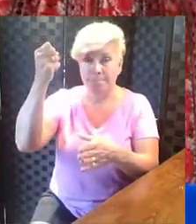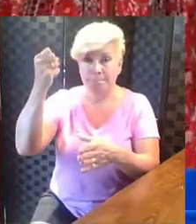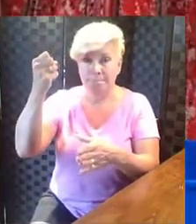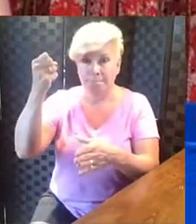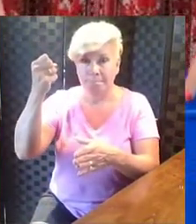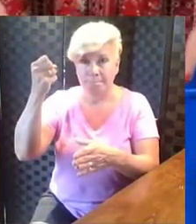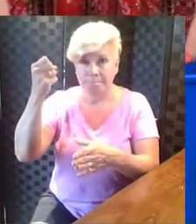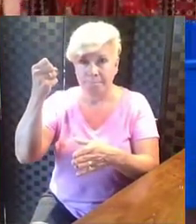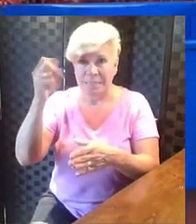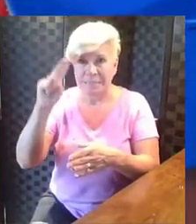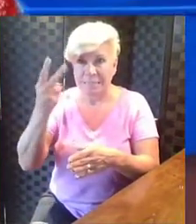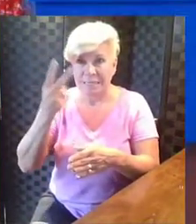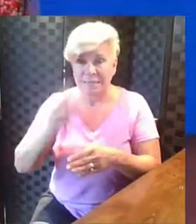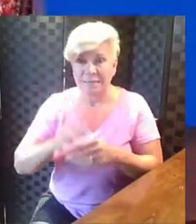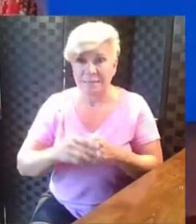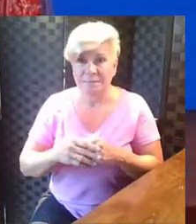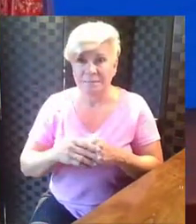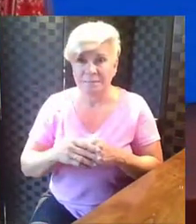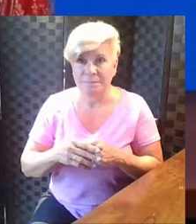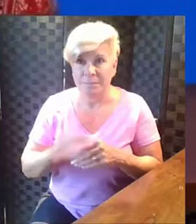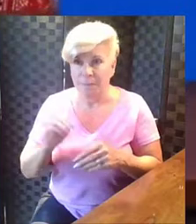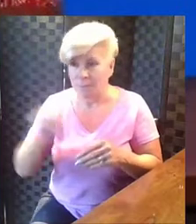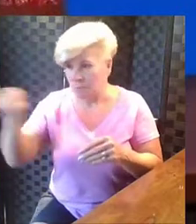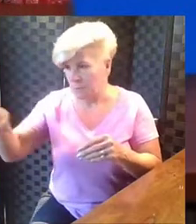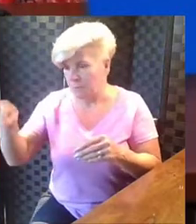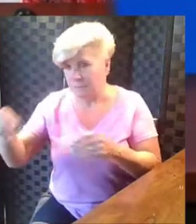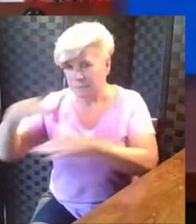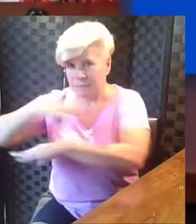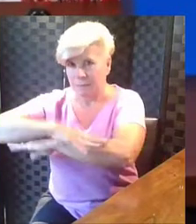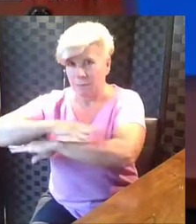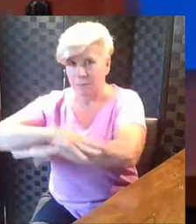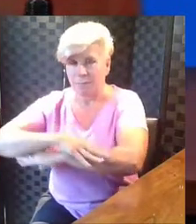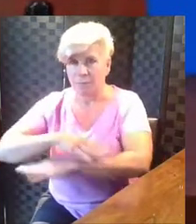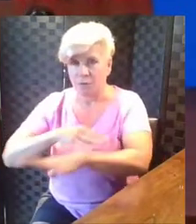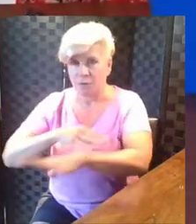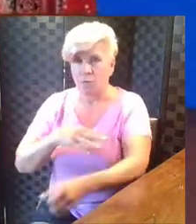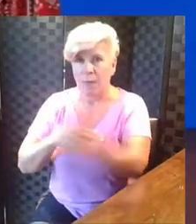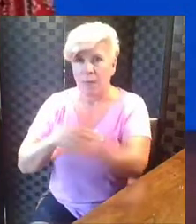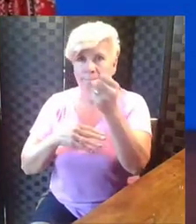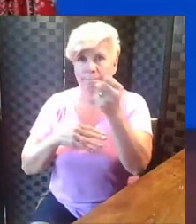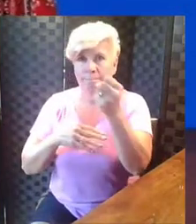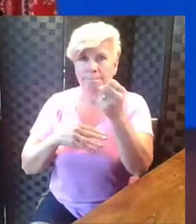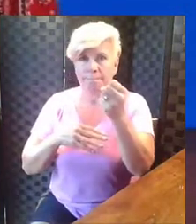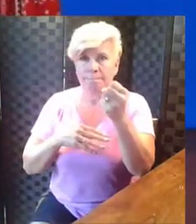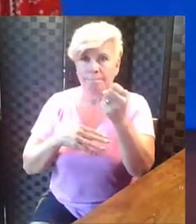And I'm going to maybe put these on this side. I'm going grab one more time.